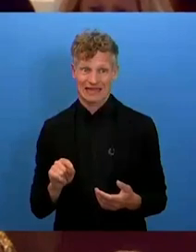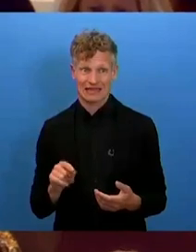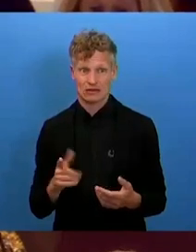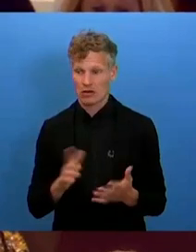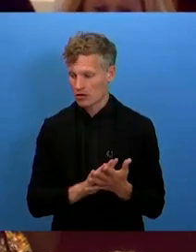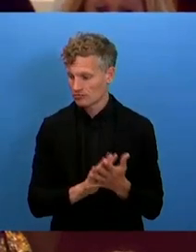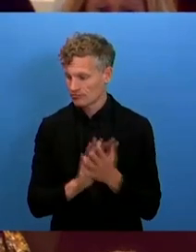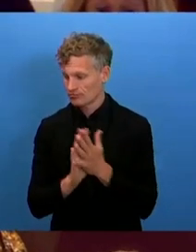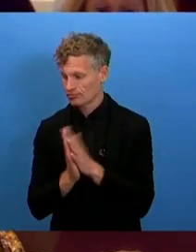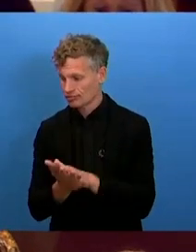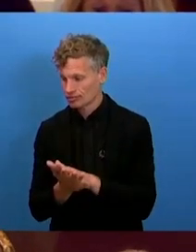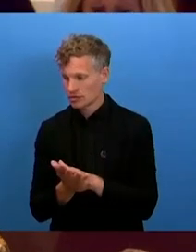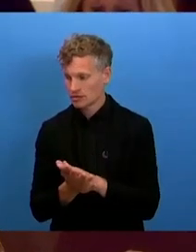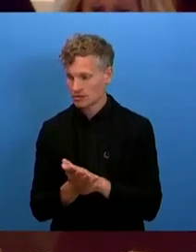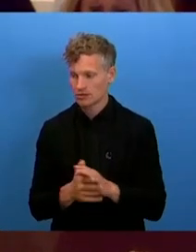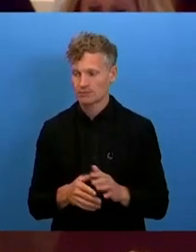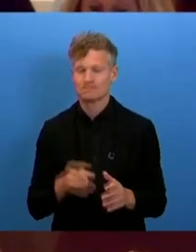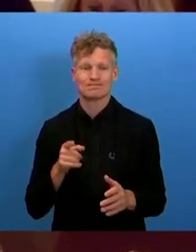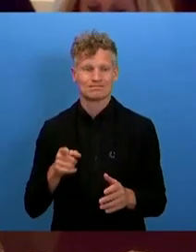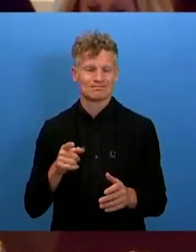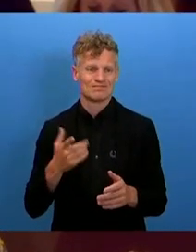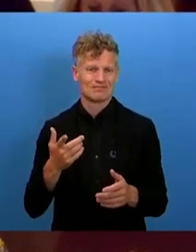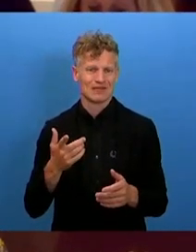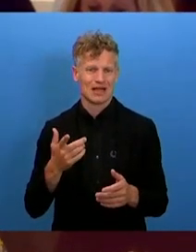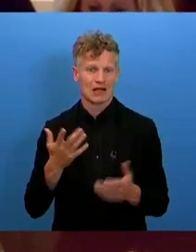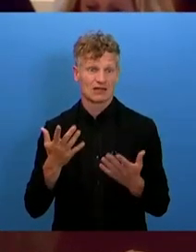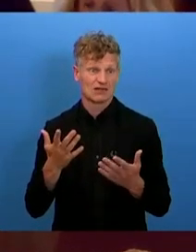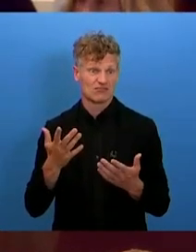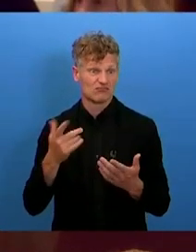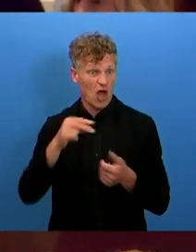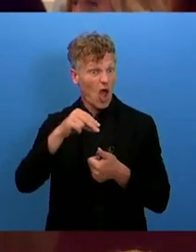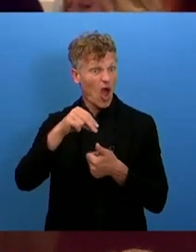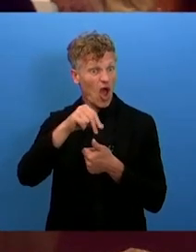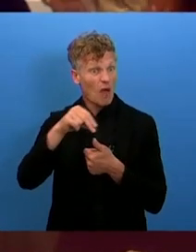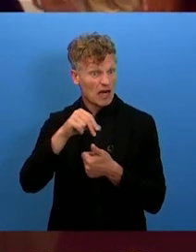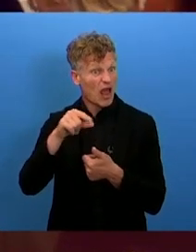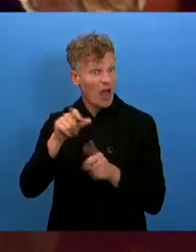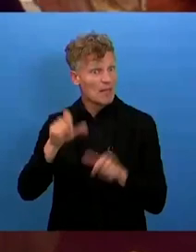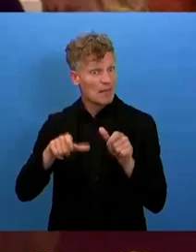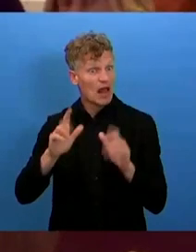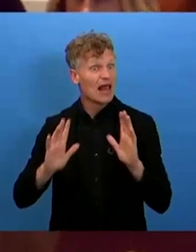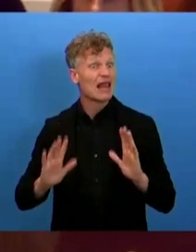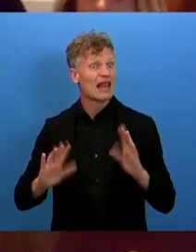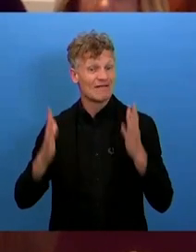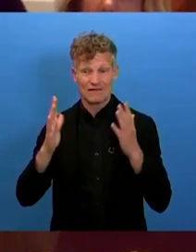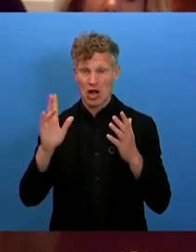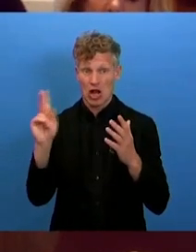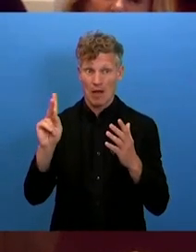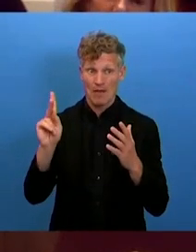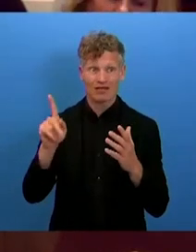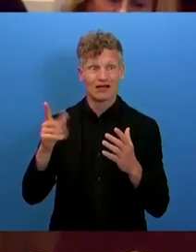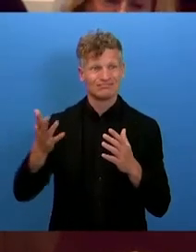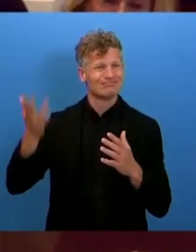genocide leading to the ethnic cleansing of Armenians, recalling what happened during the years 1914